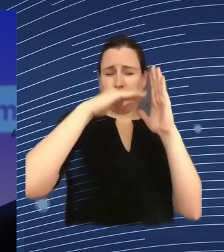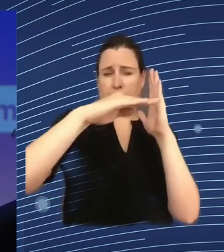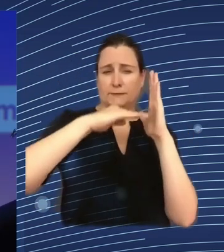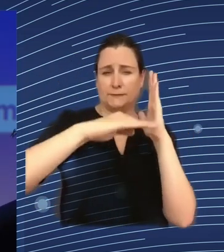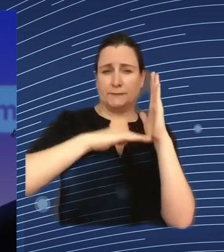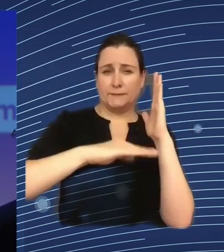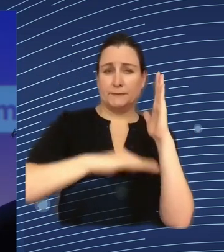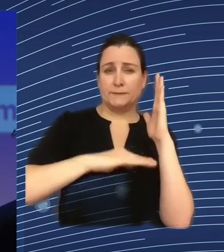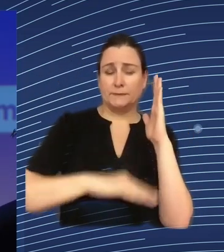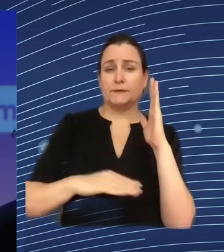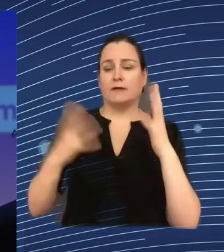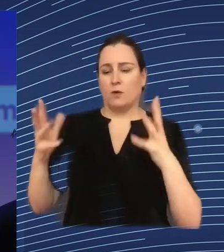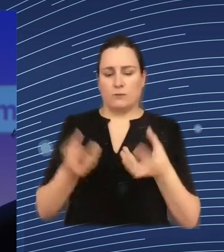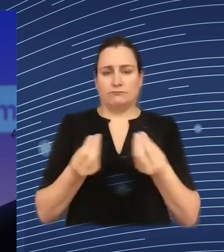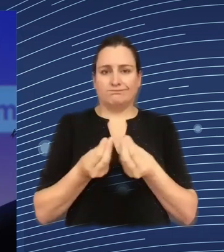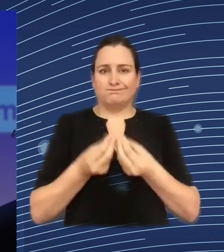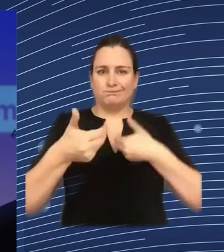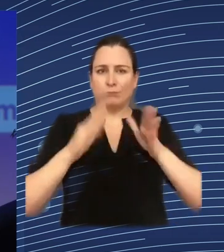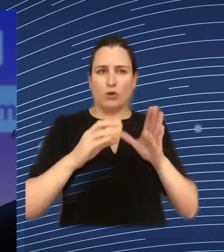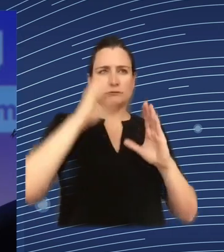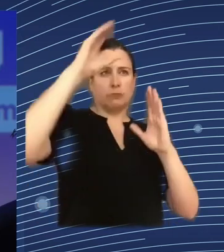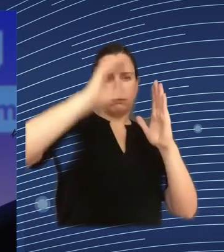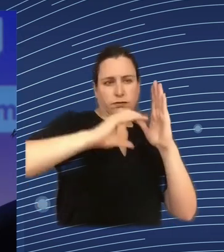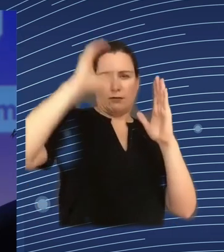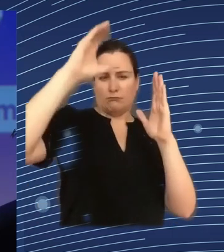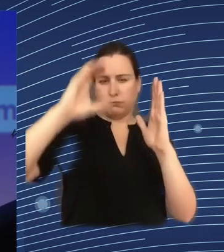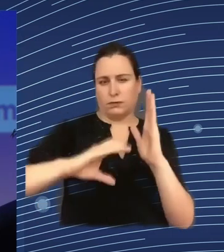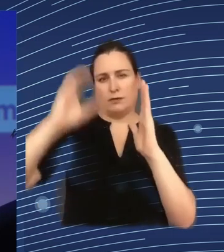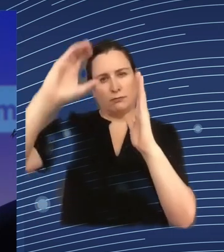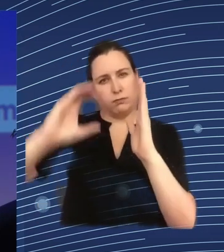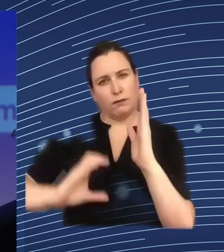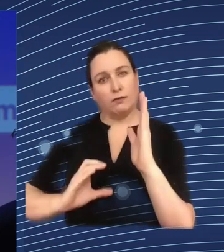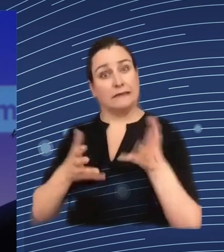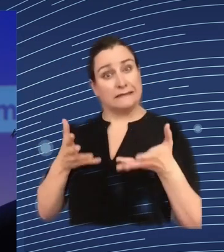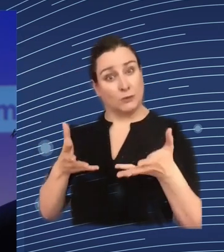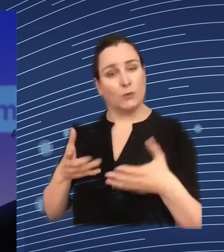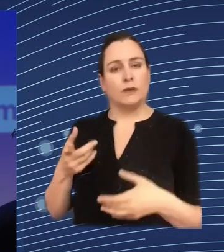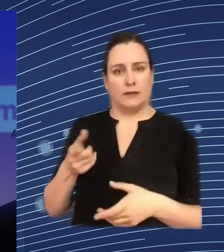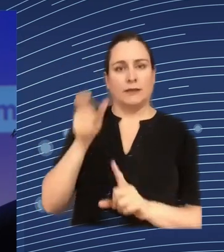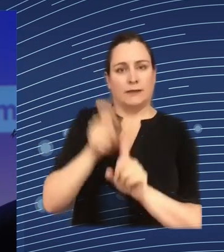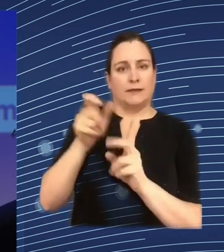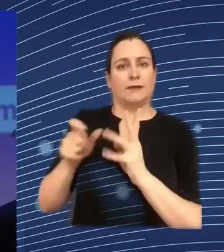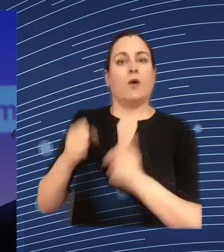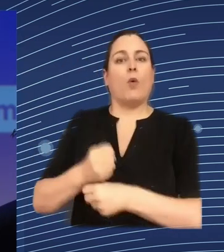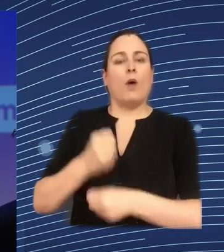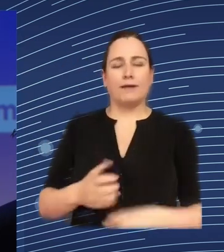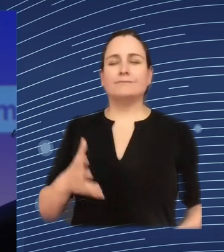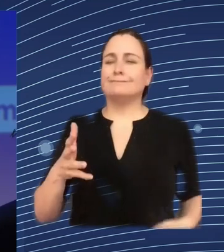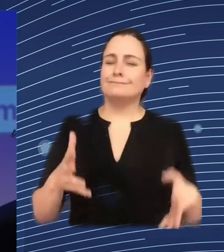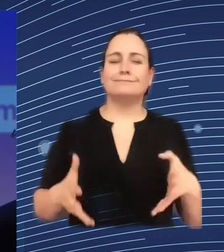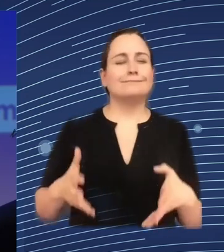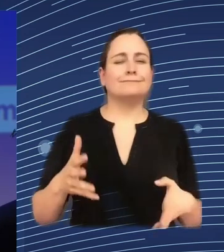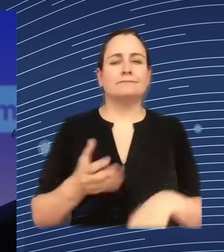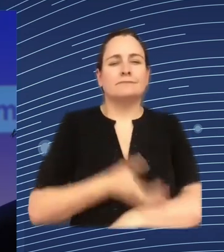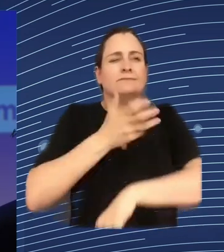so I'm not going to repeat myself so this could be very bad for health and so so depends